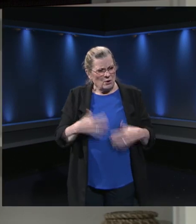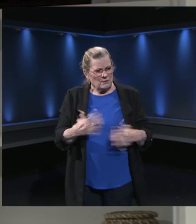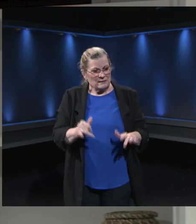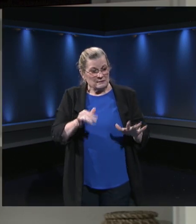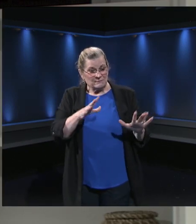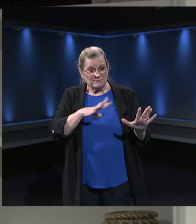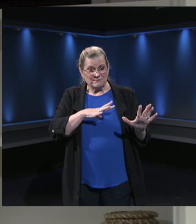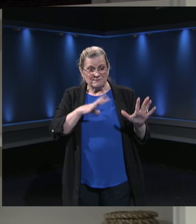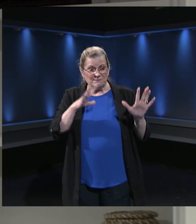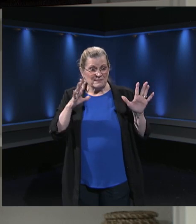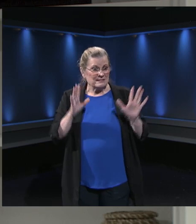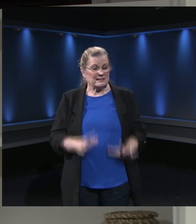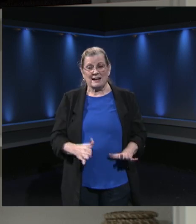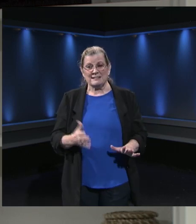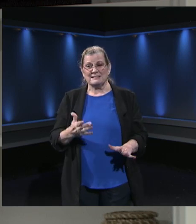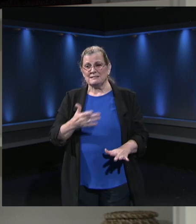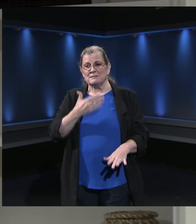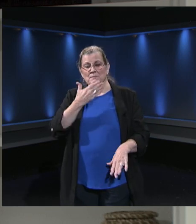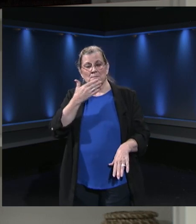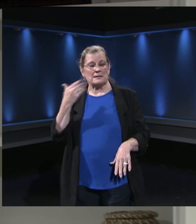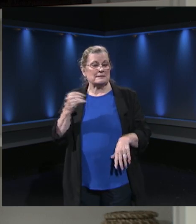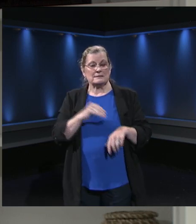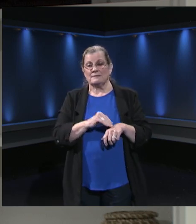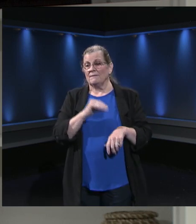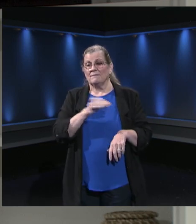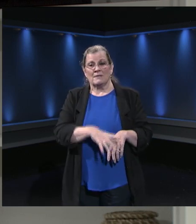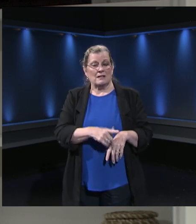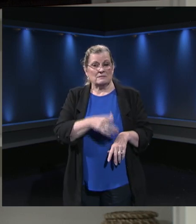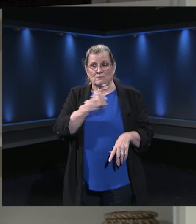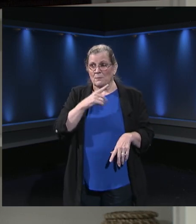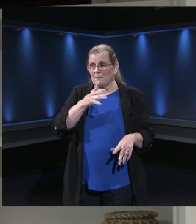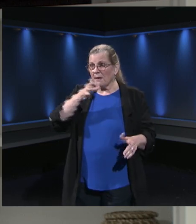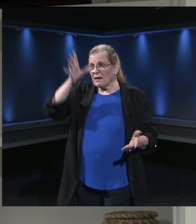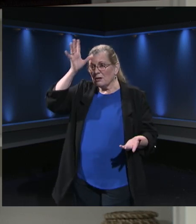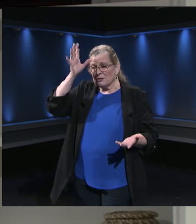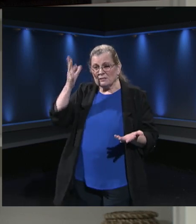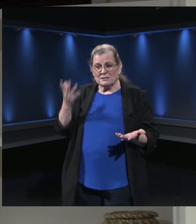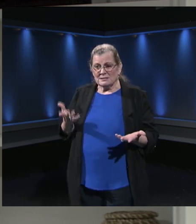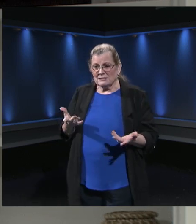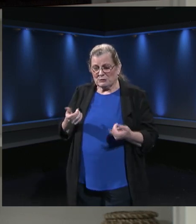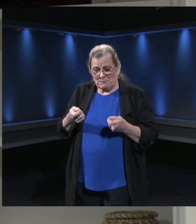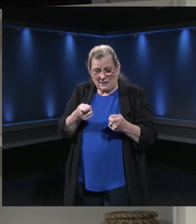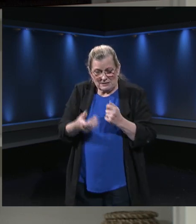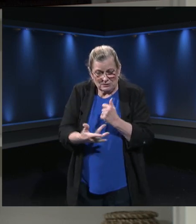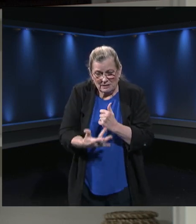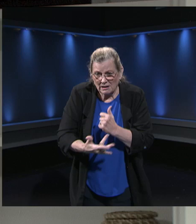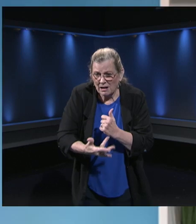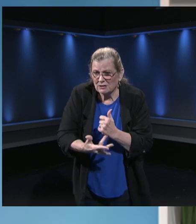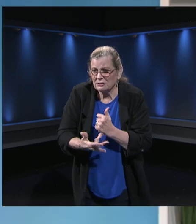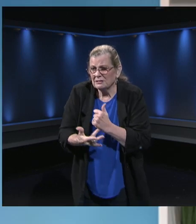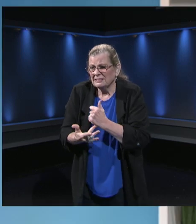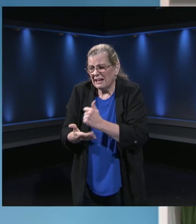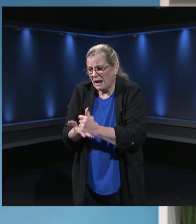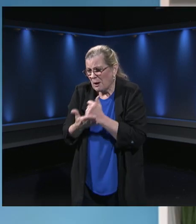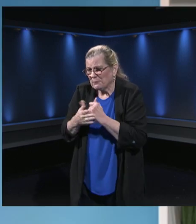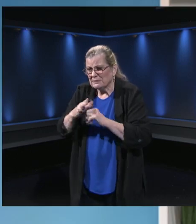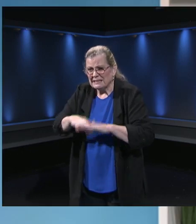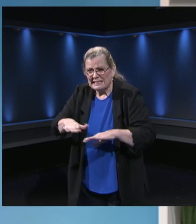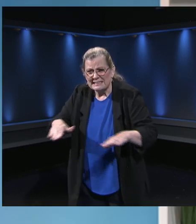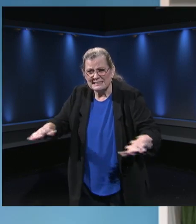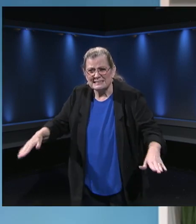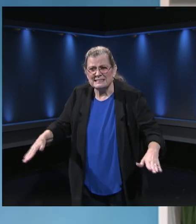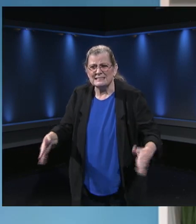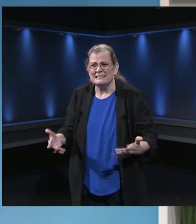are watching tonight to deal and work with technology with their kids for the fall? You know, I know that's going to be